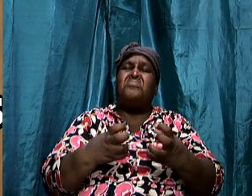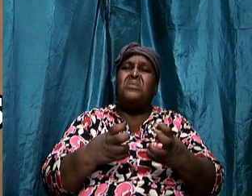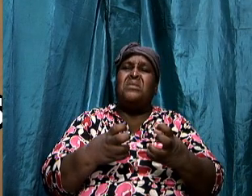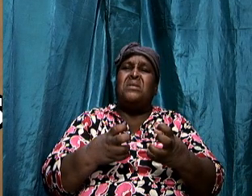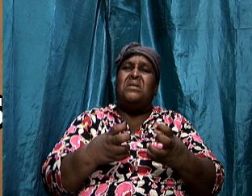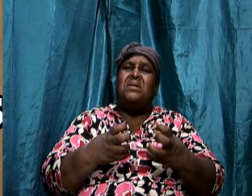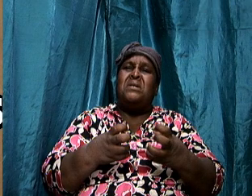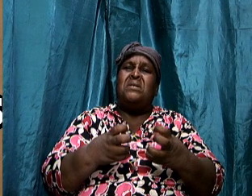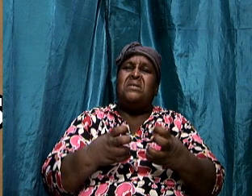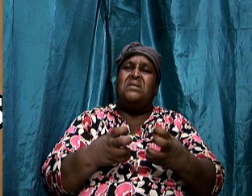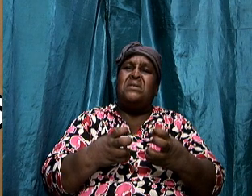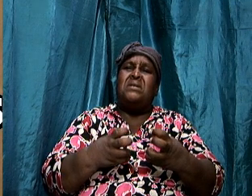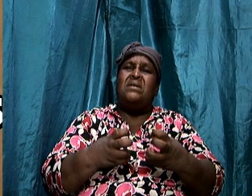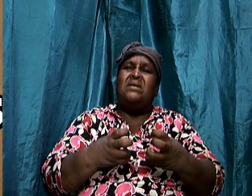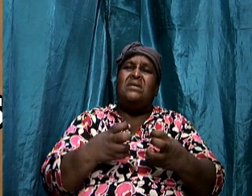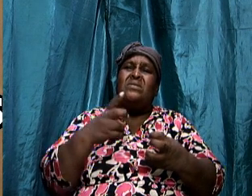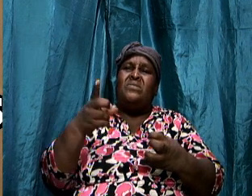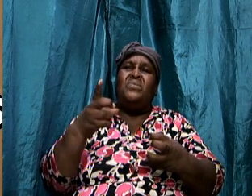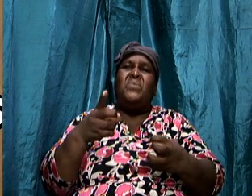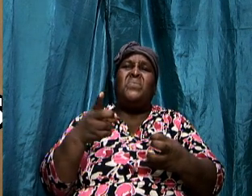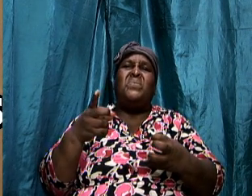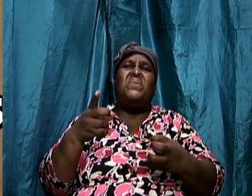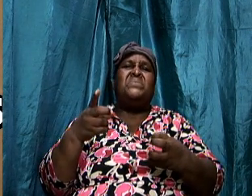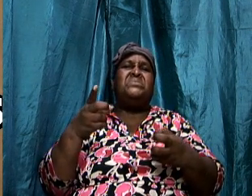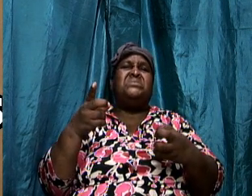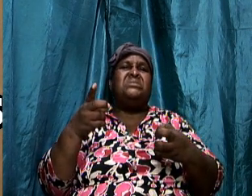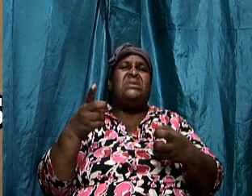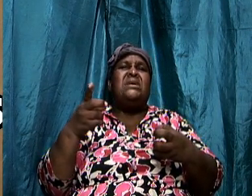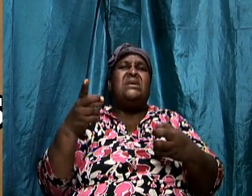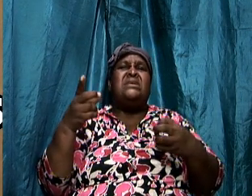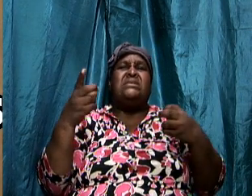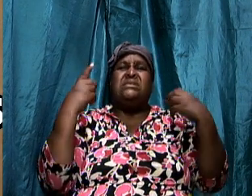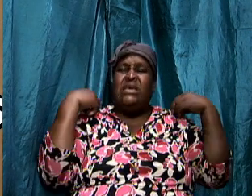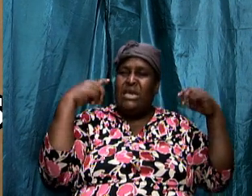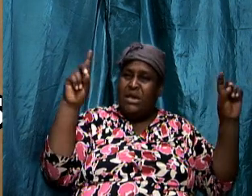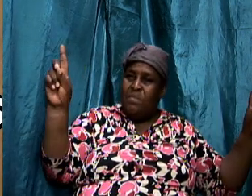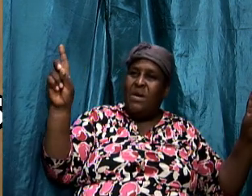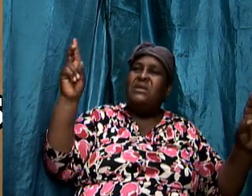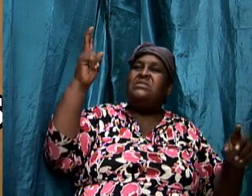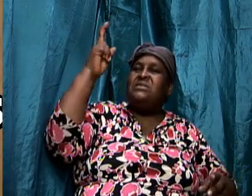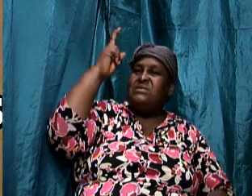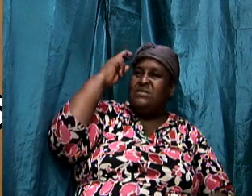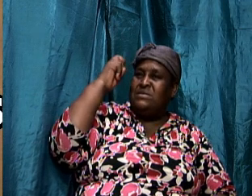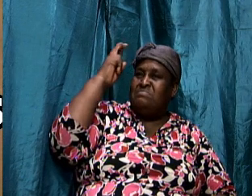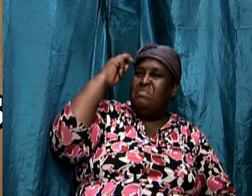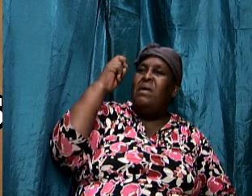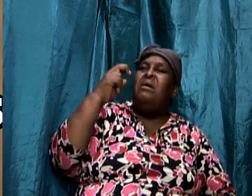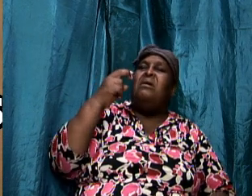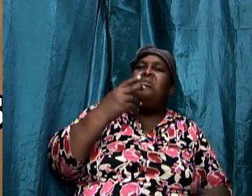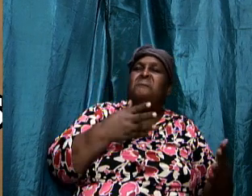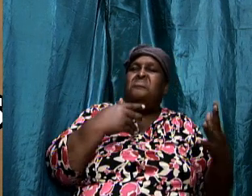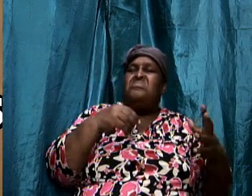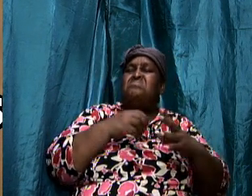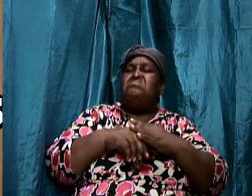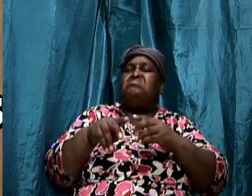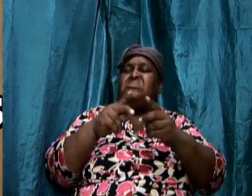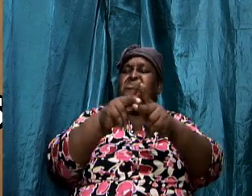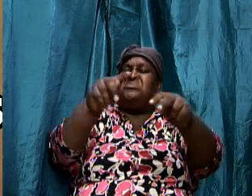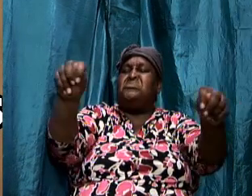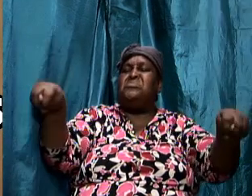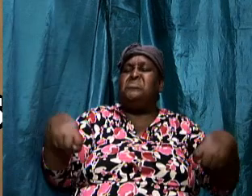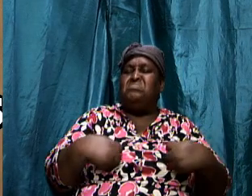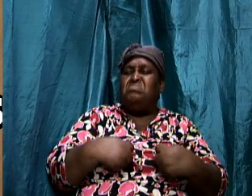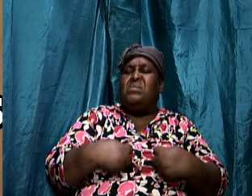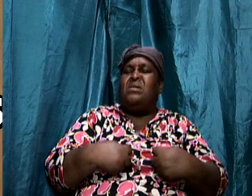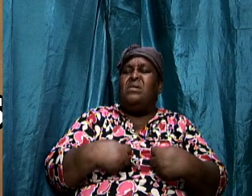and he brought in those other soldiers that he had subdued and brought them into his territory and walked them through